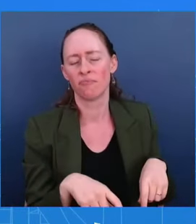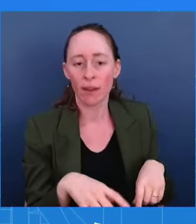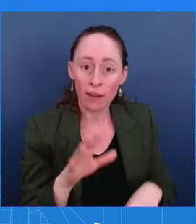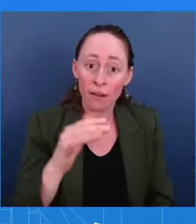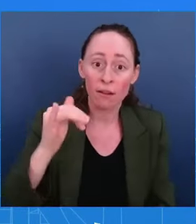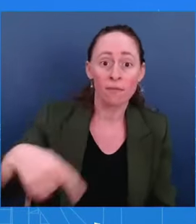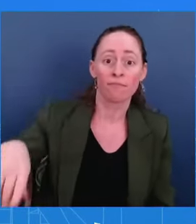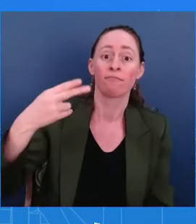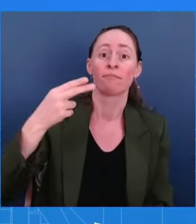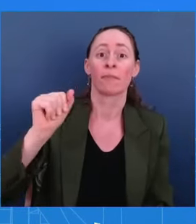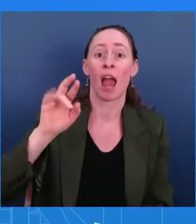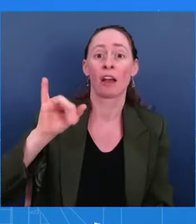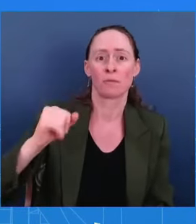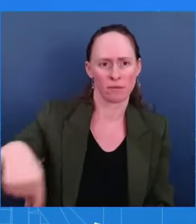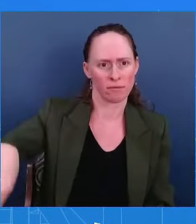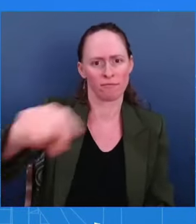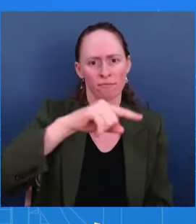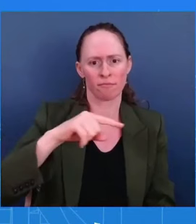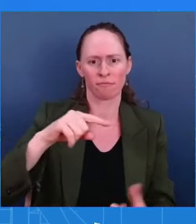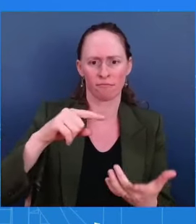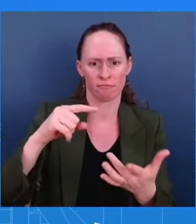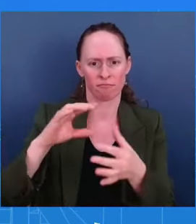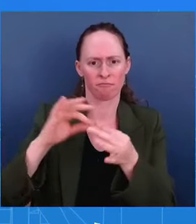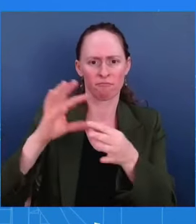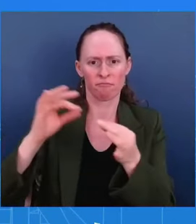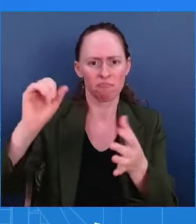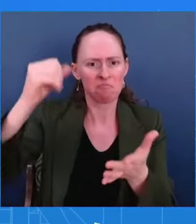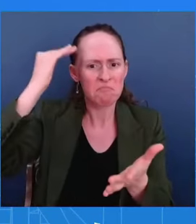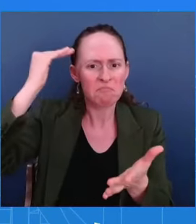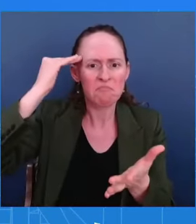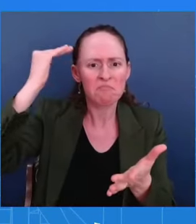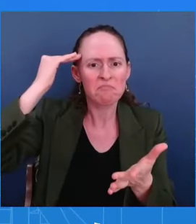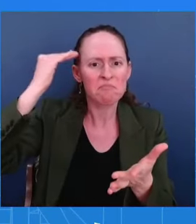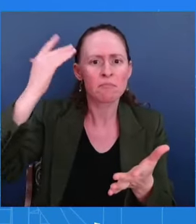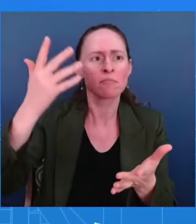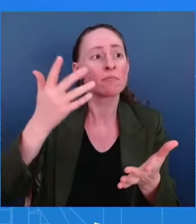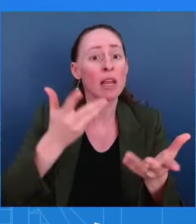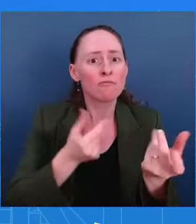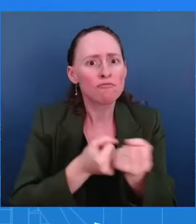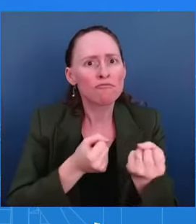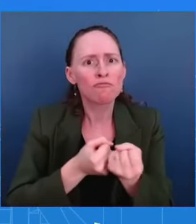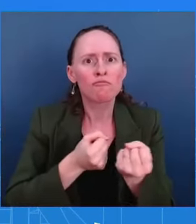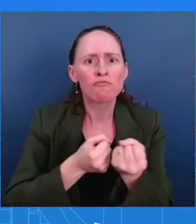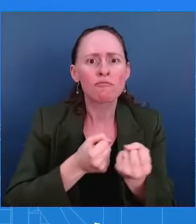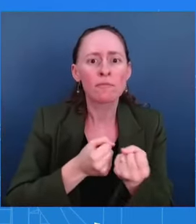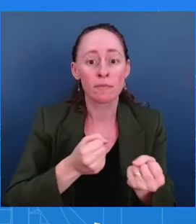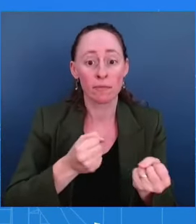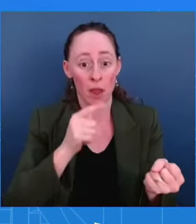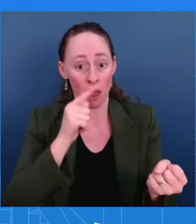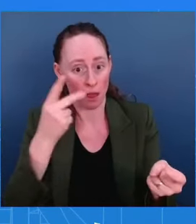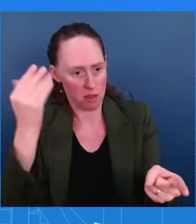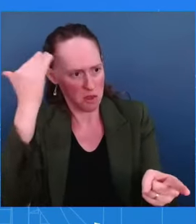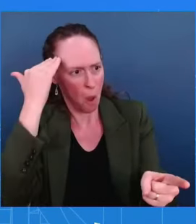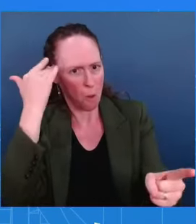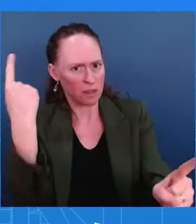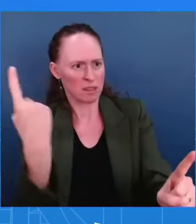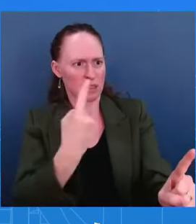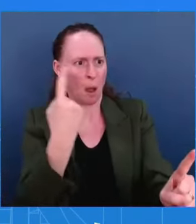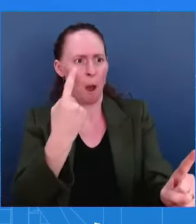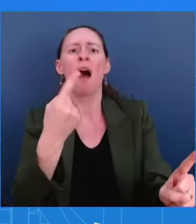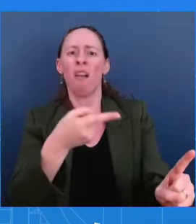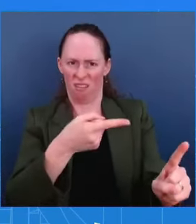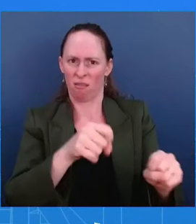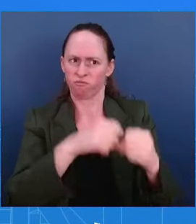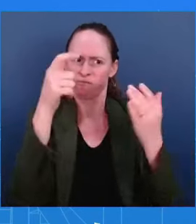support and cooperation in apprehending and removing individuals who pose that risk, who pose a national security risk. And so